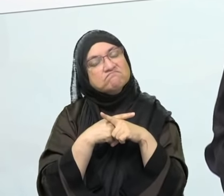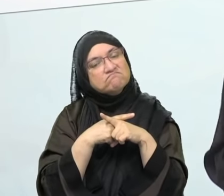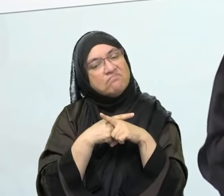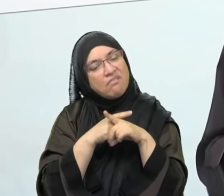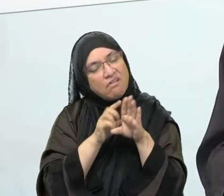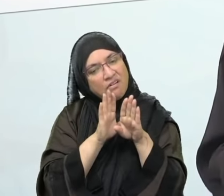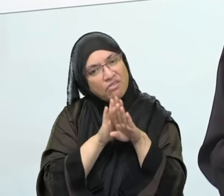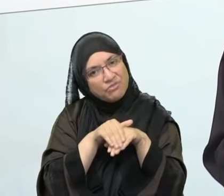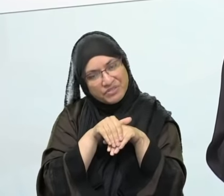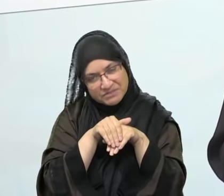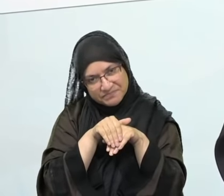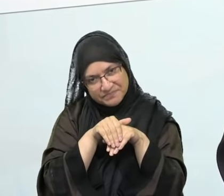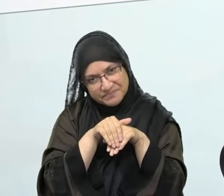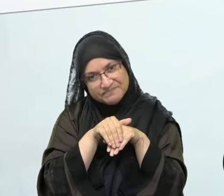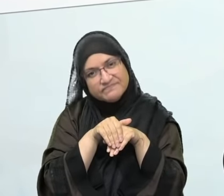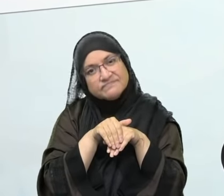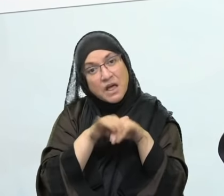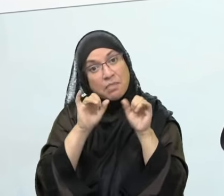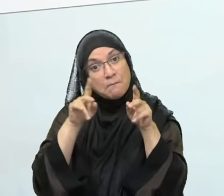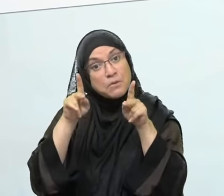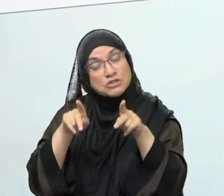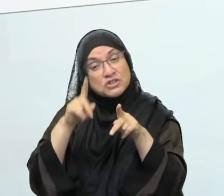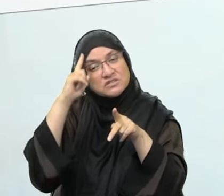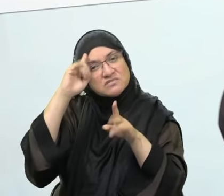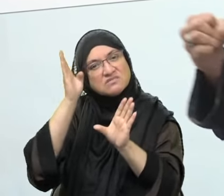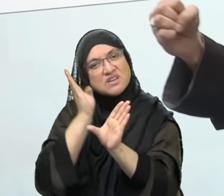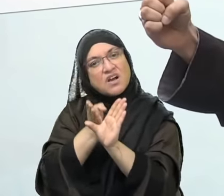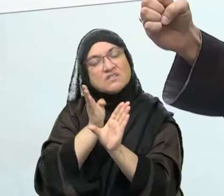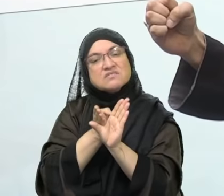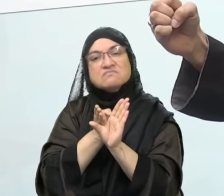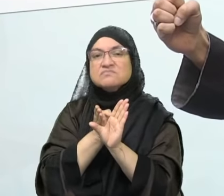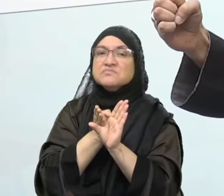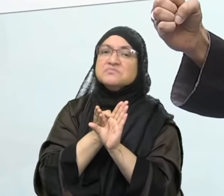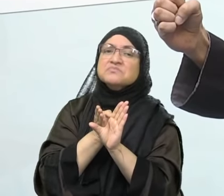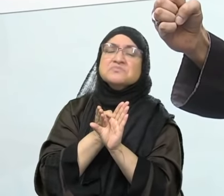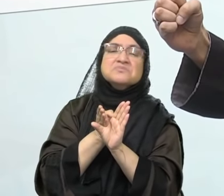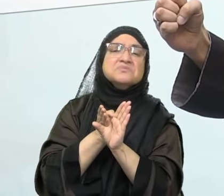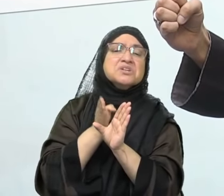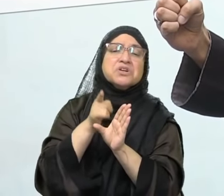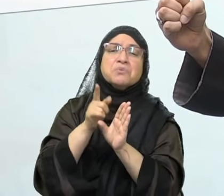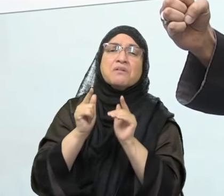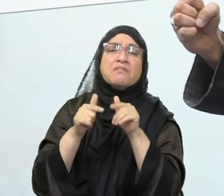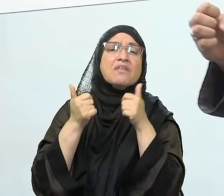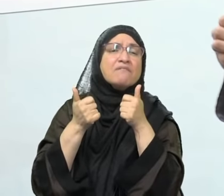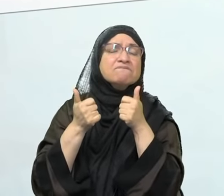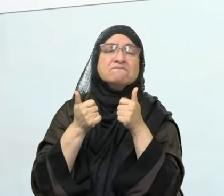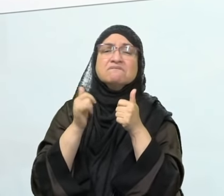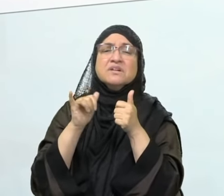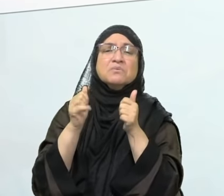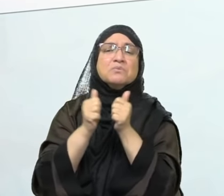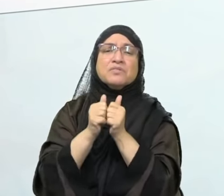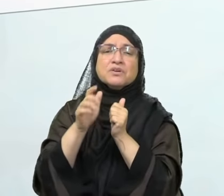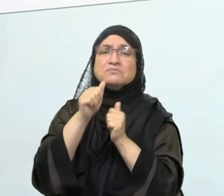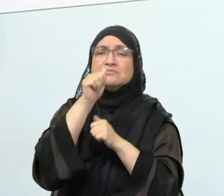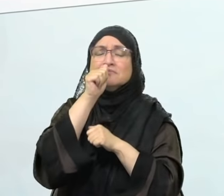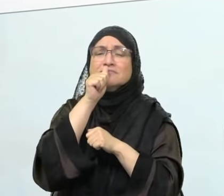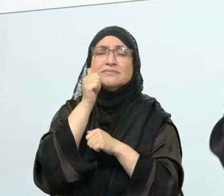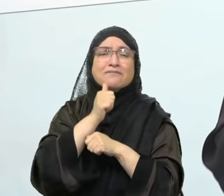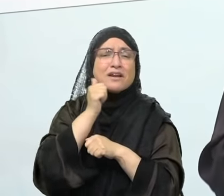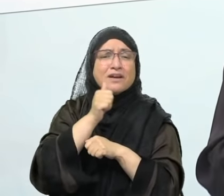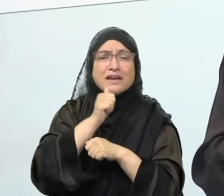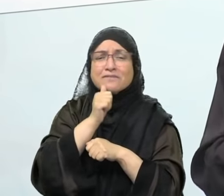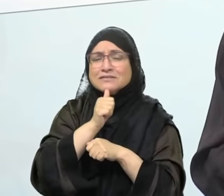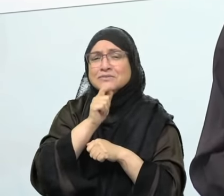You get used to living your life with a separation of values. Right? That you're only